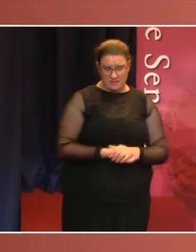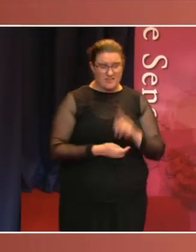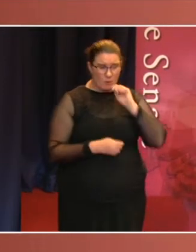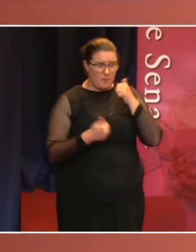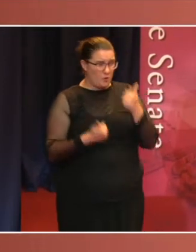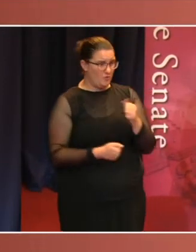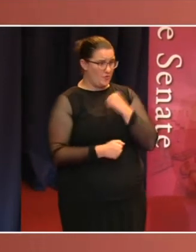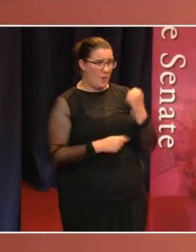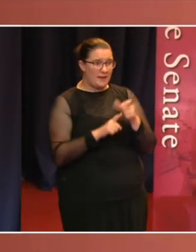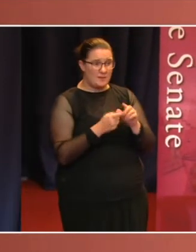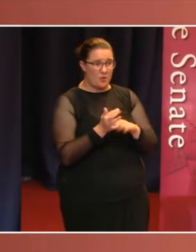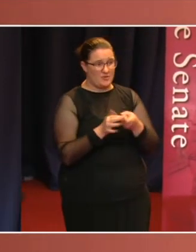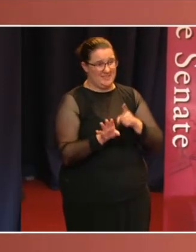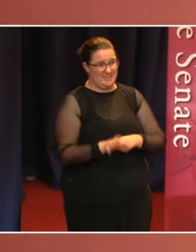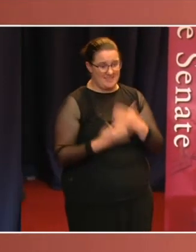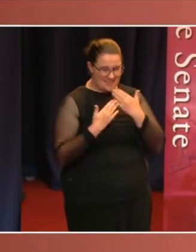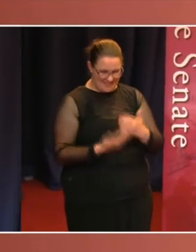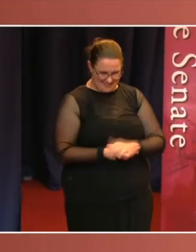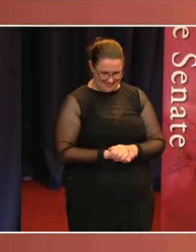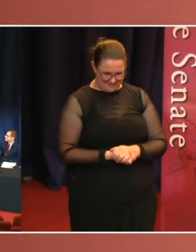democracy too. Thank you very much.